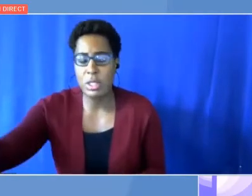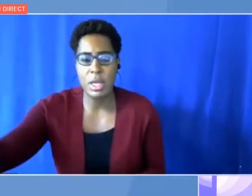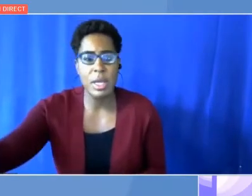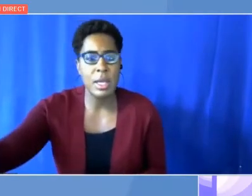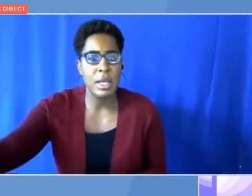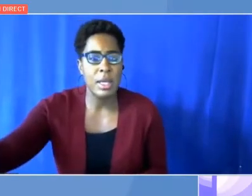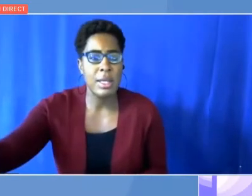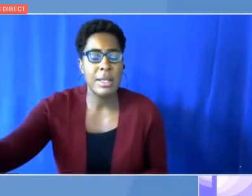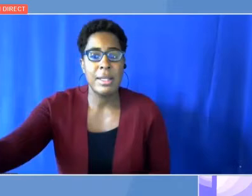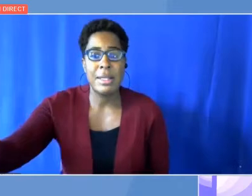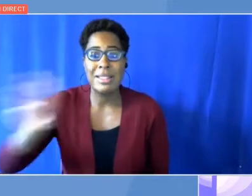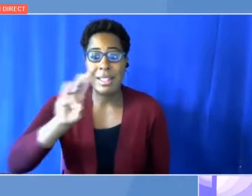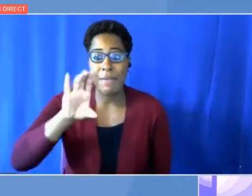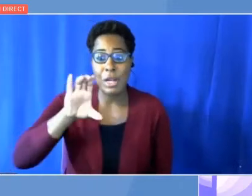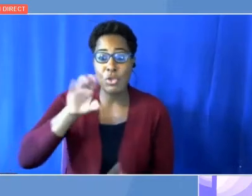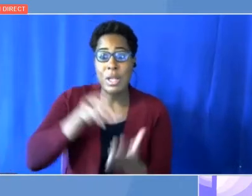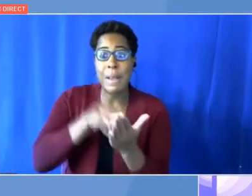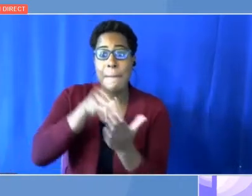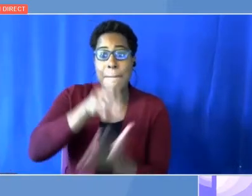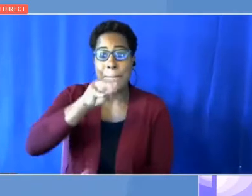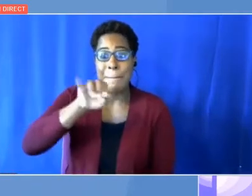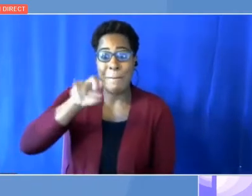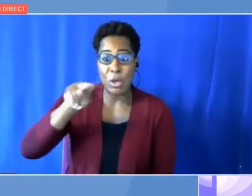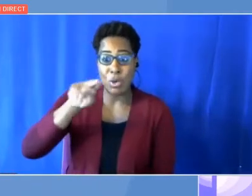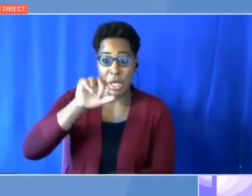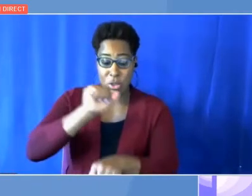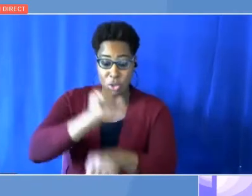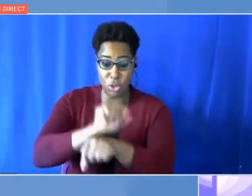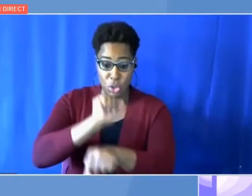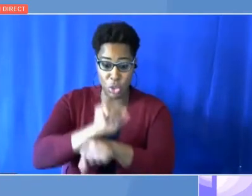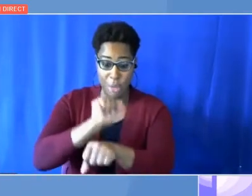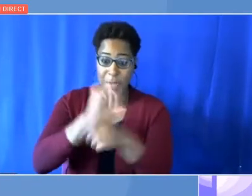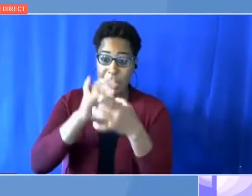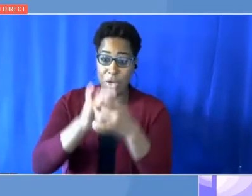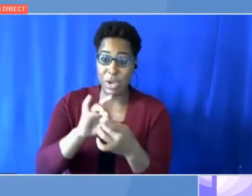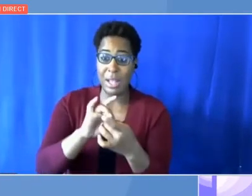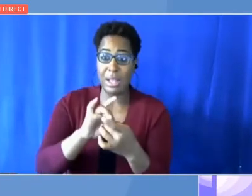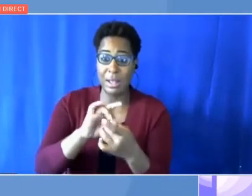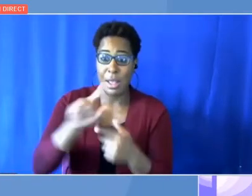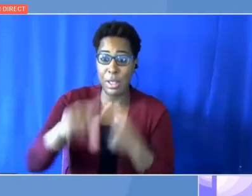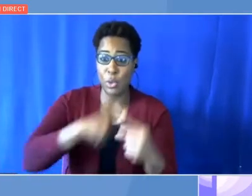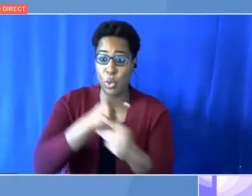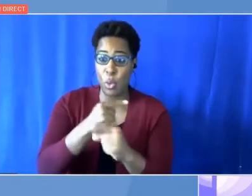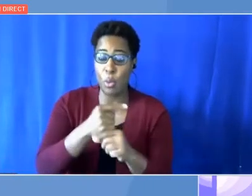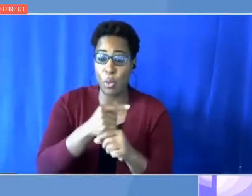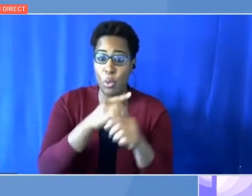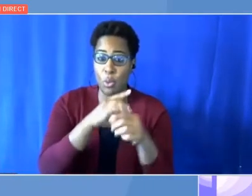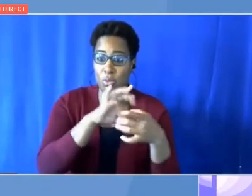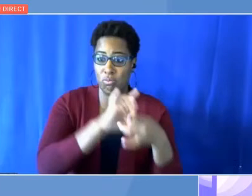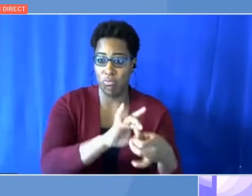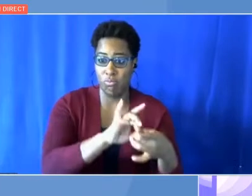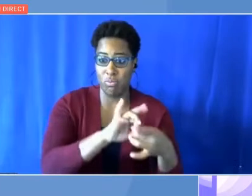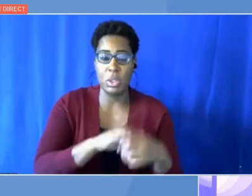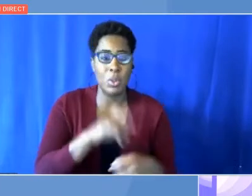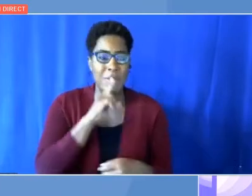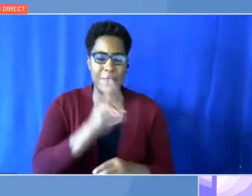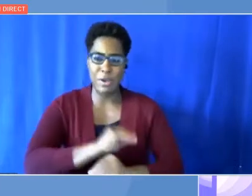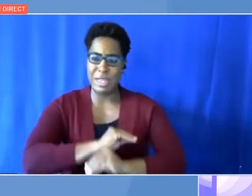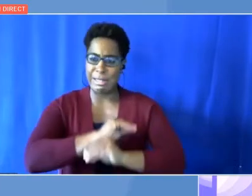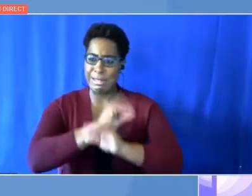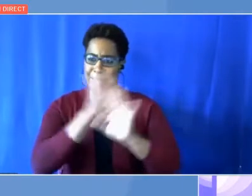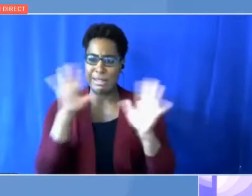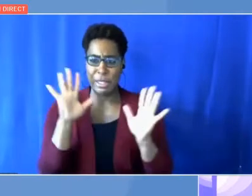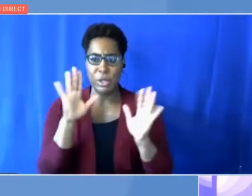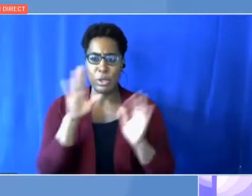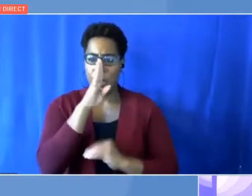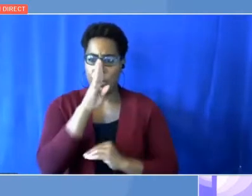created in the renewable area. So, these are clearly very, very clear messages on where we are going.